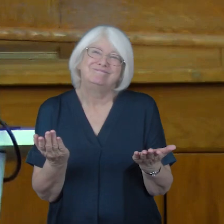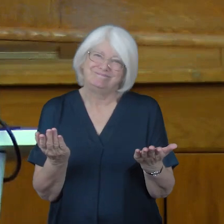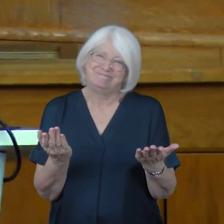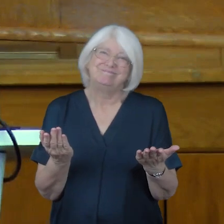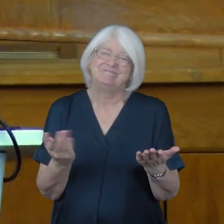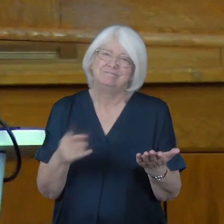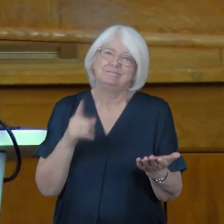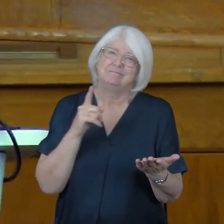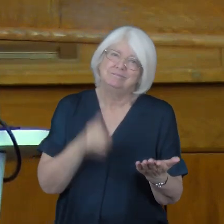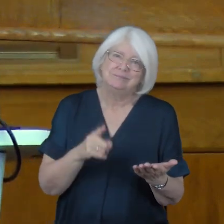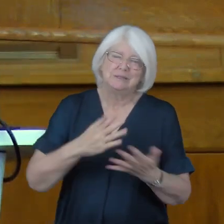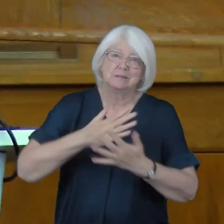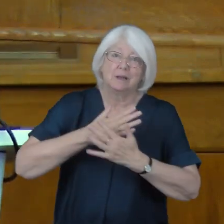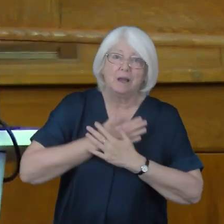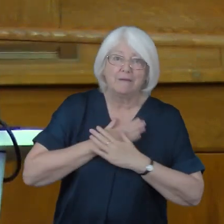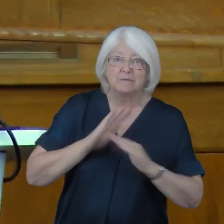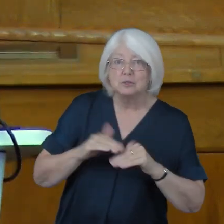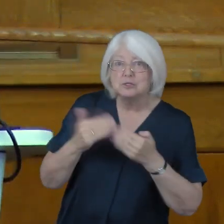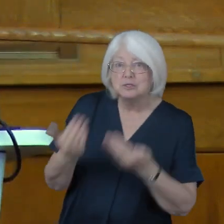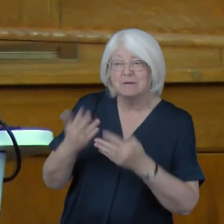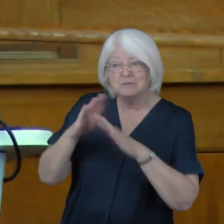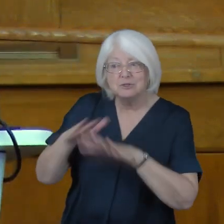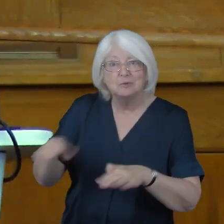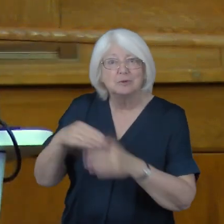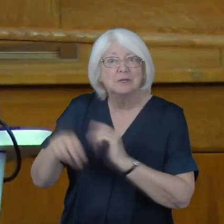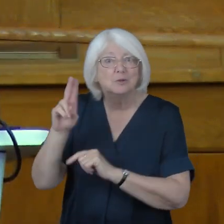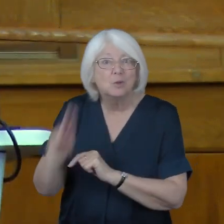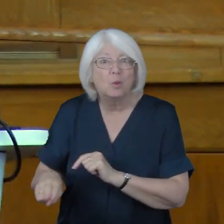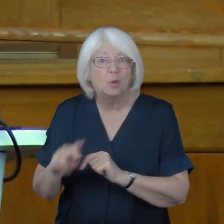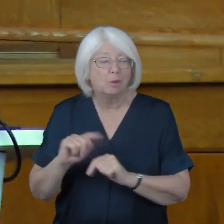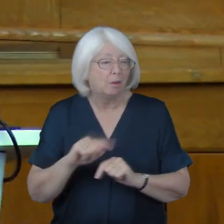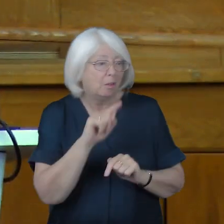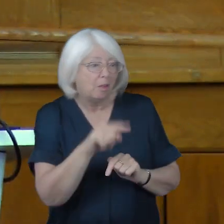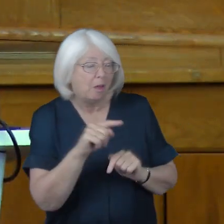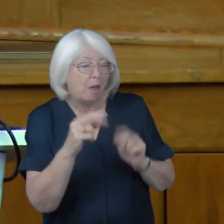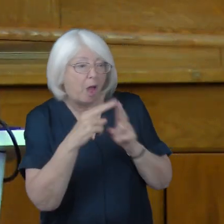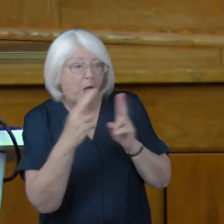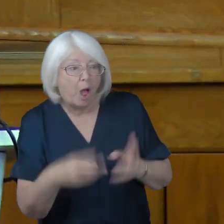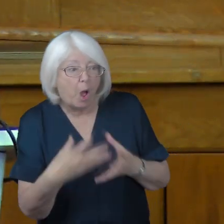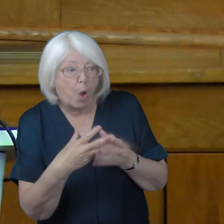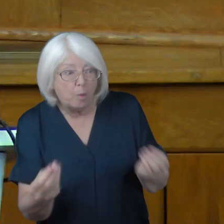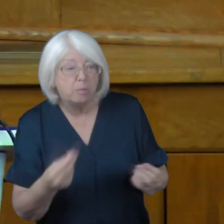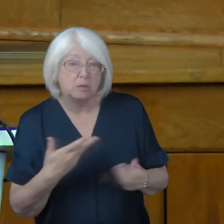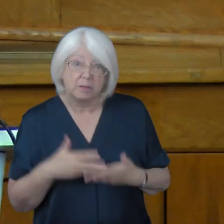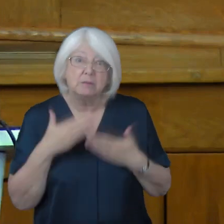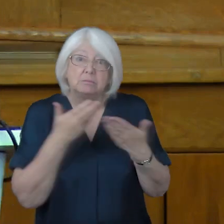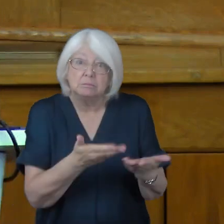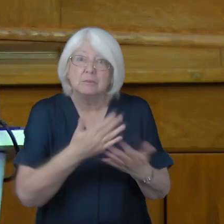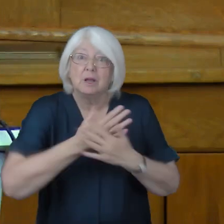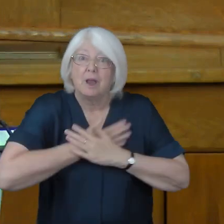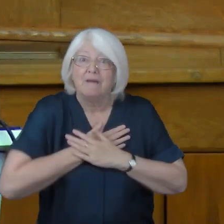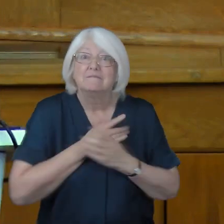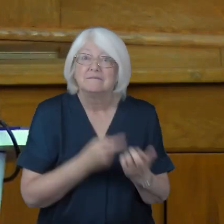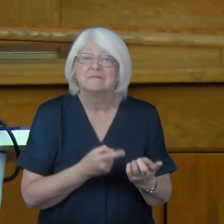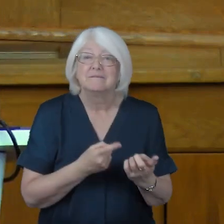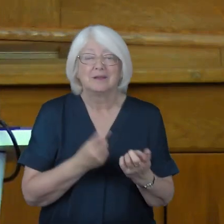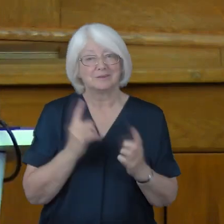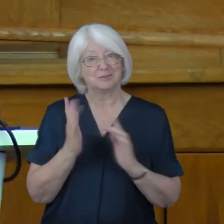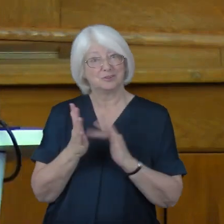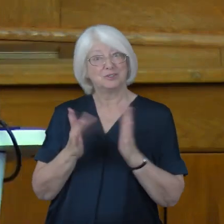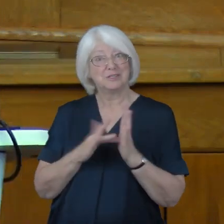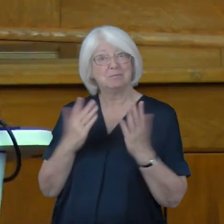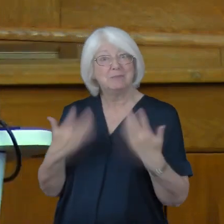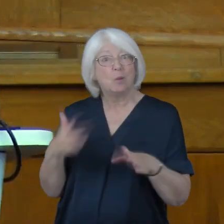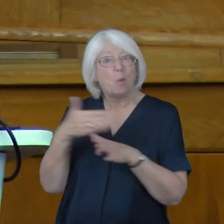and served children in schools. It has loved and served the homeless on the streets. And as it has done so, Jesus has been at